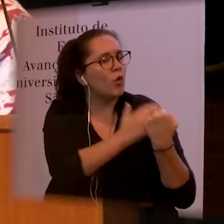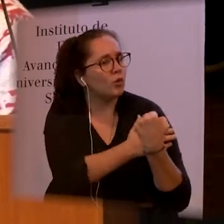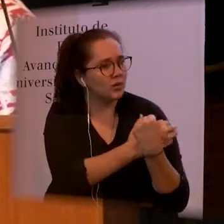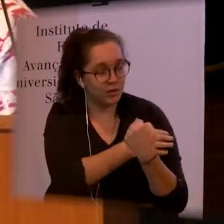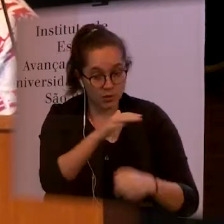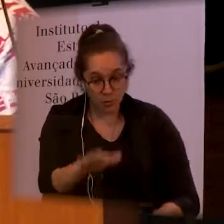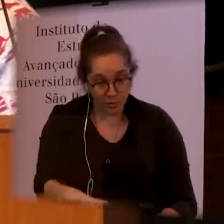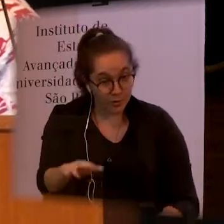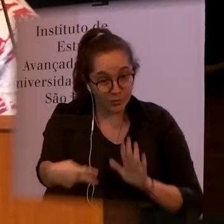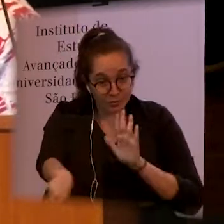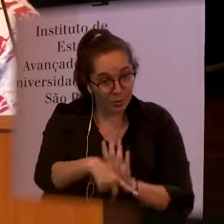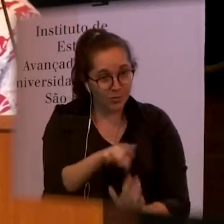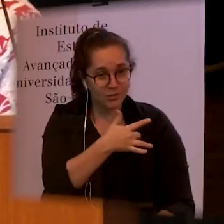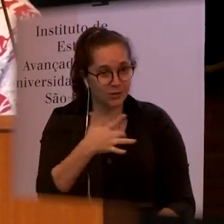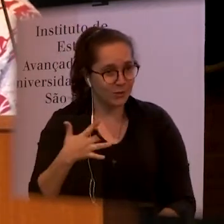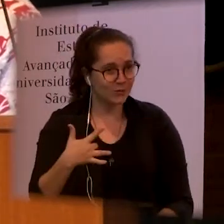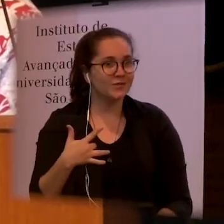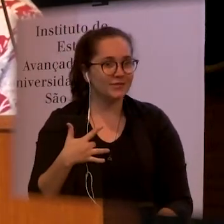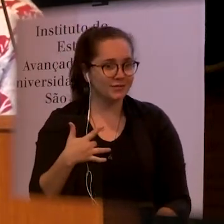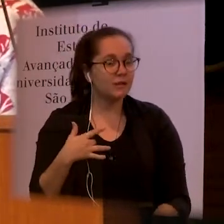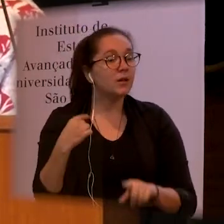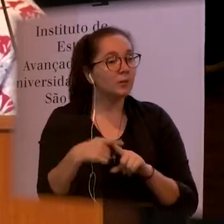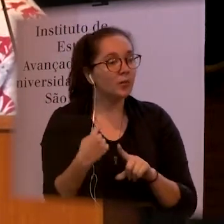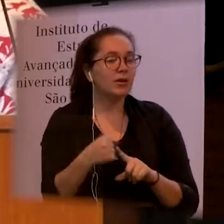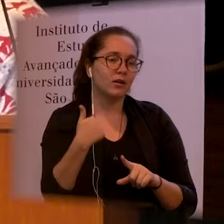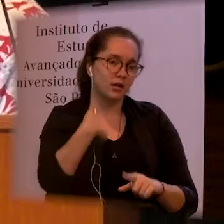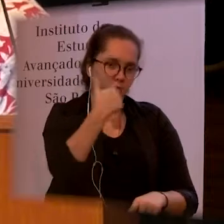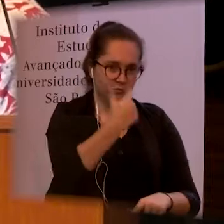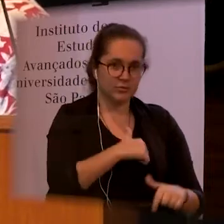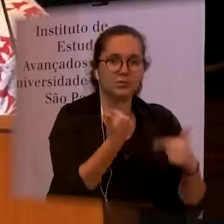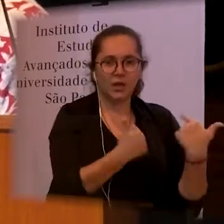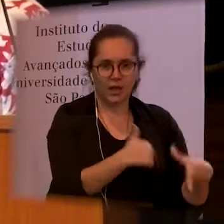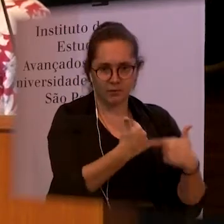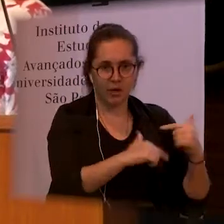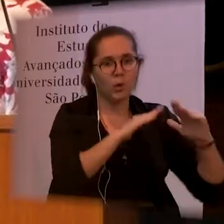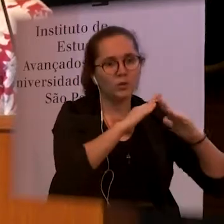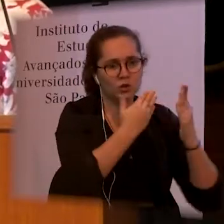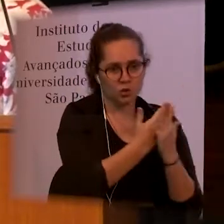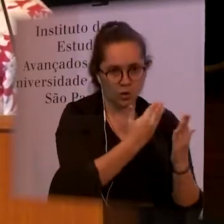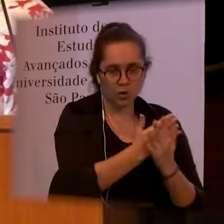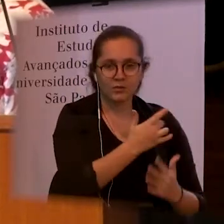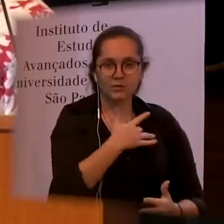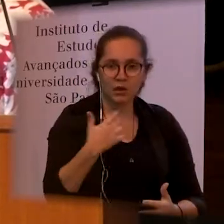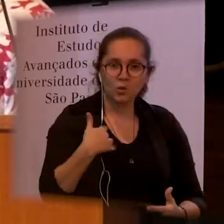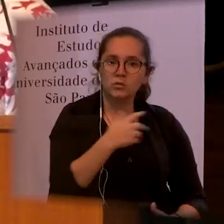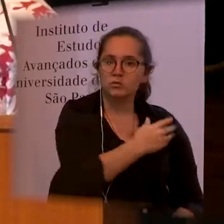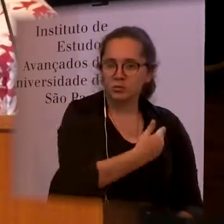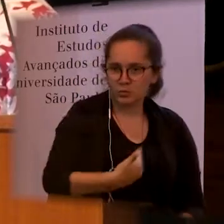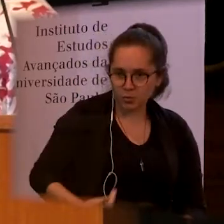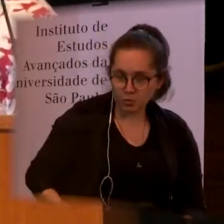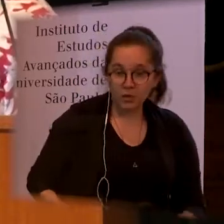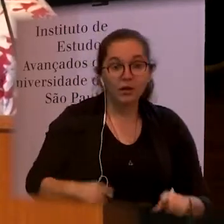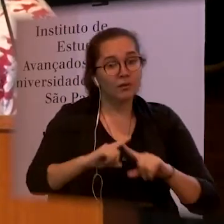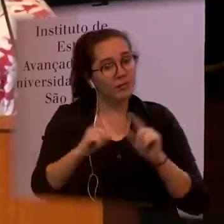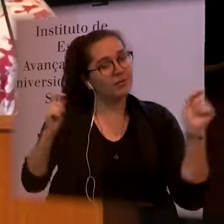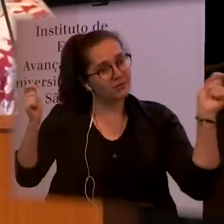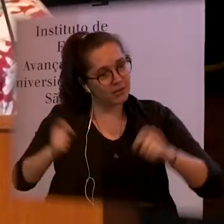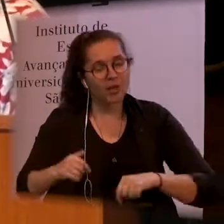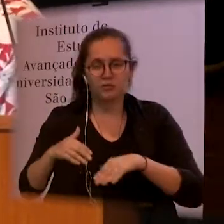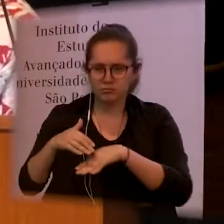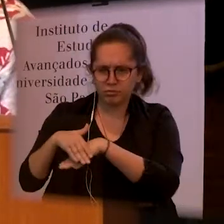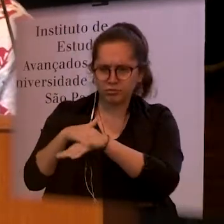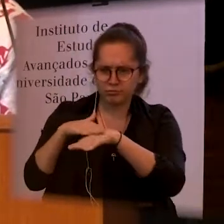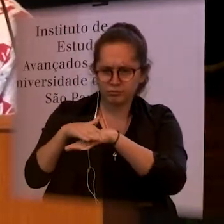because I work in a school of public health. But we can have the same conversation about improving access to education, to